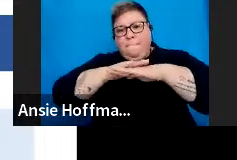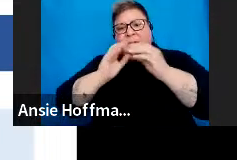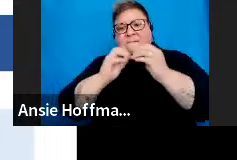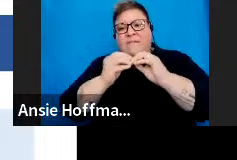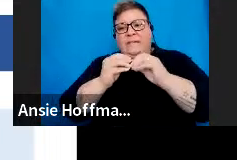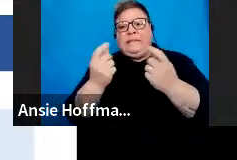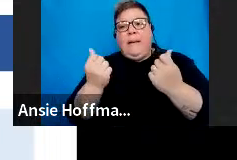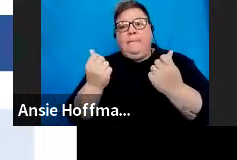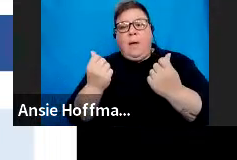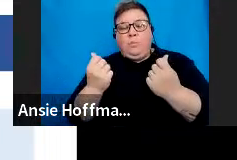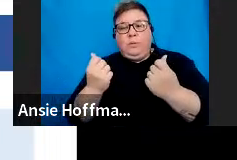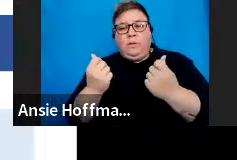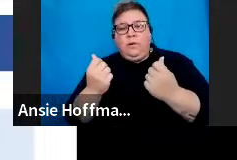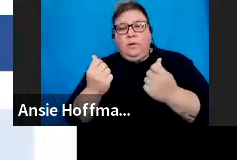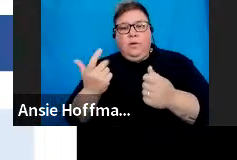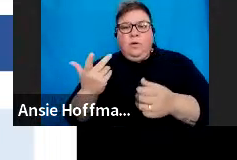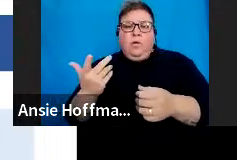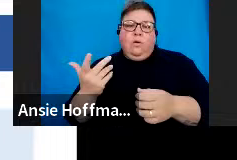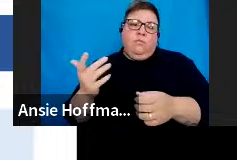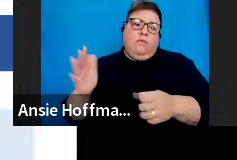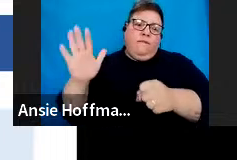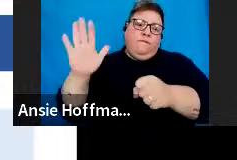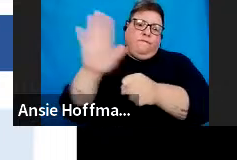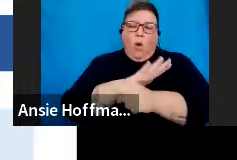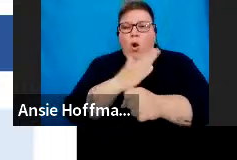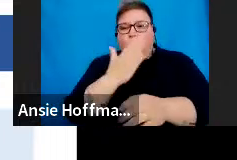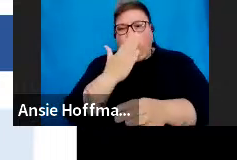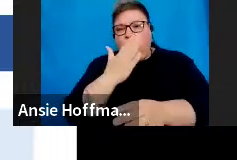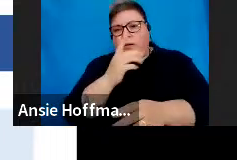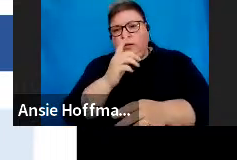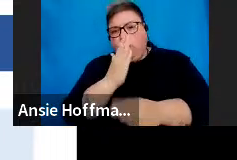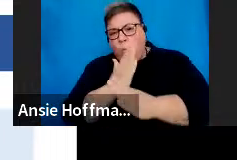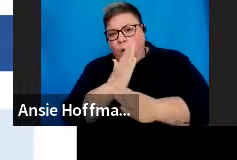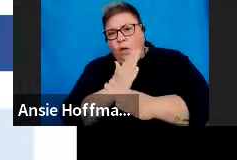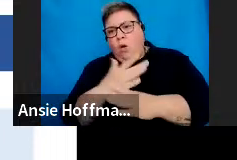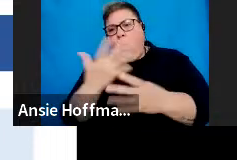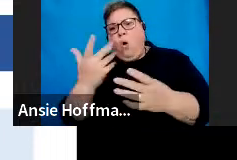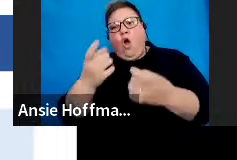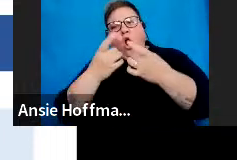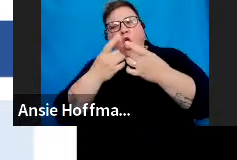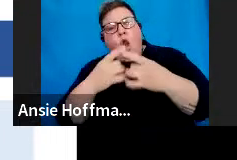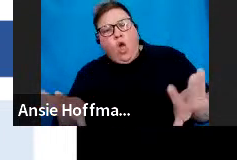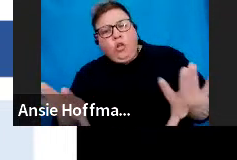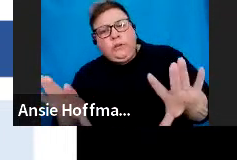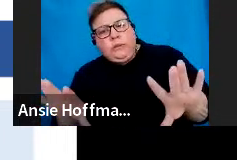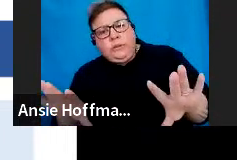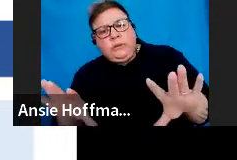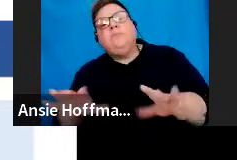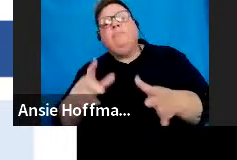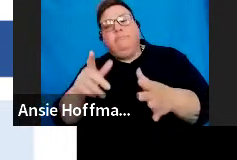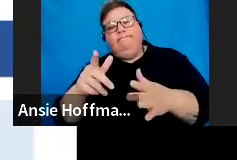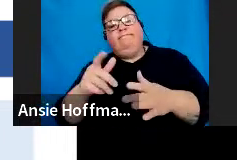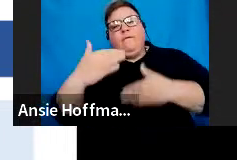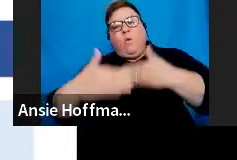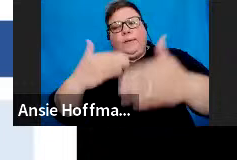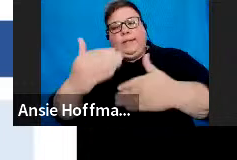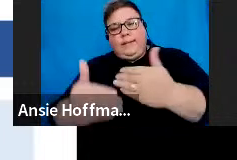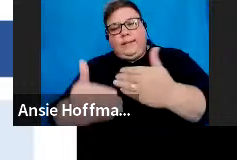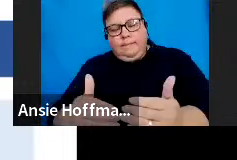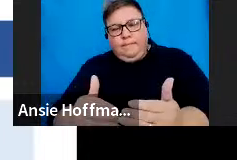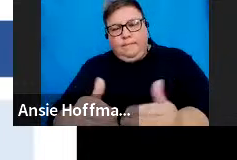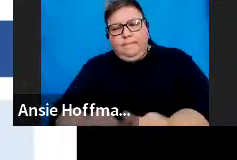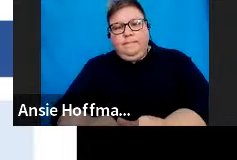the full schedule hardship or assessed losses to be carried forward. All right, tax